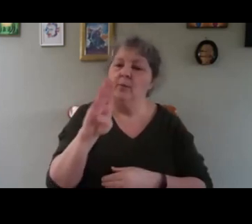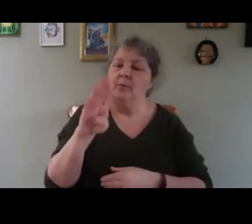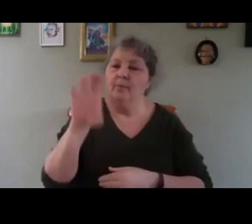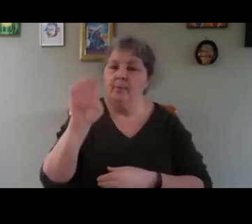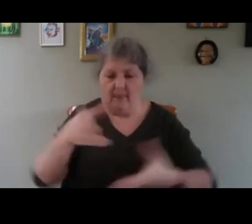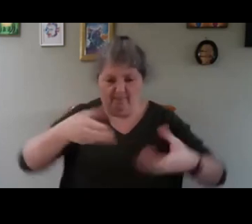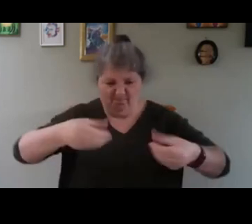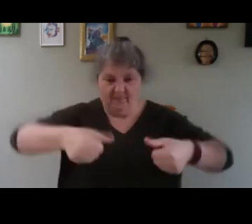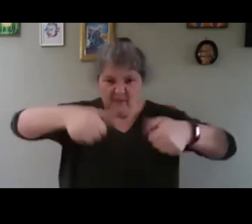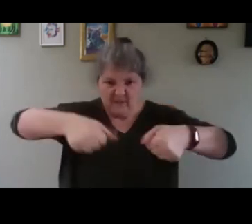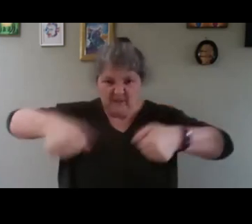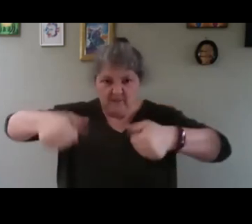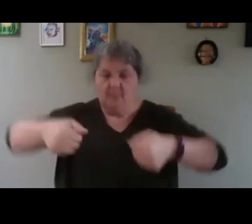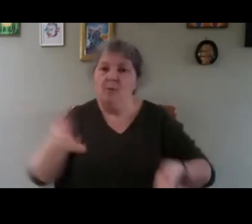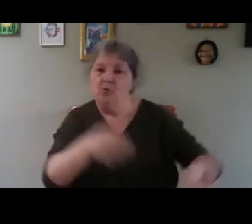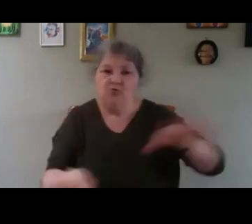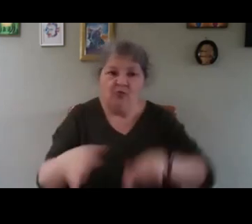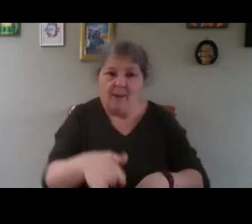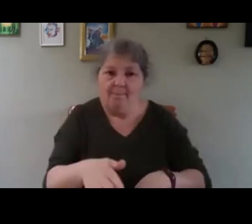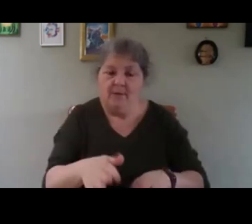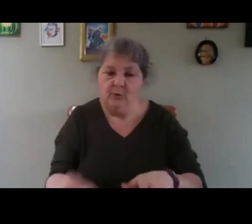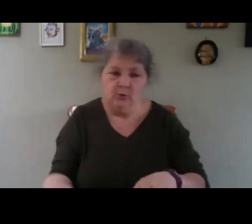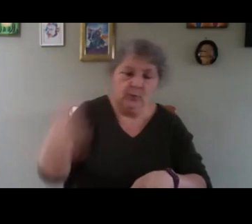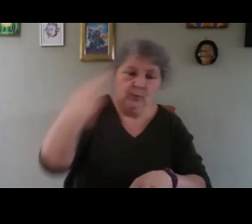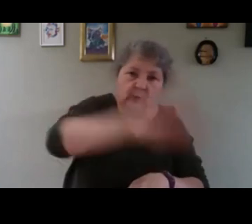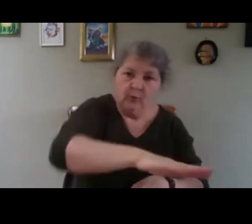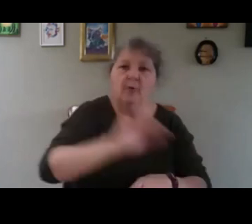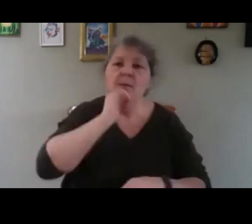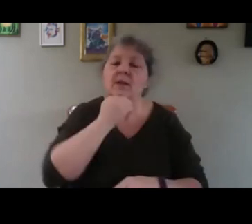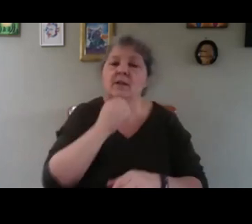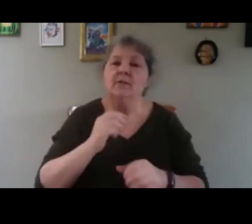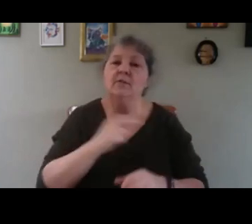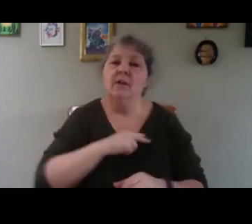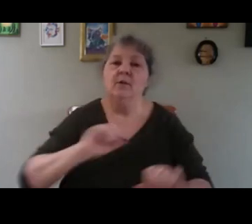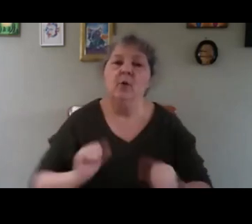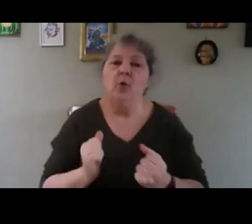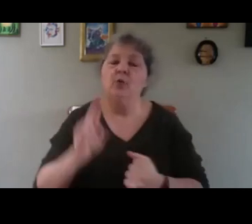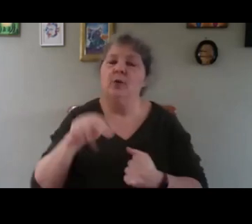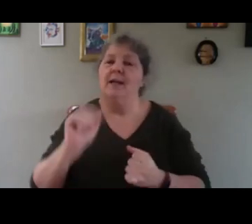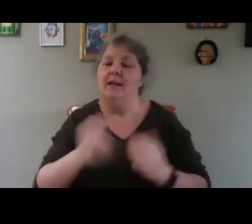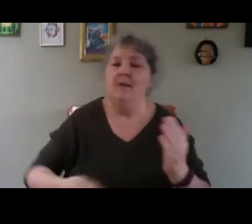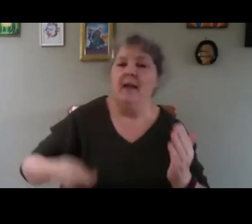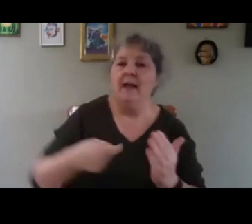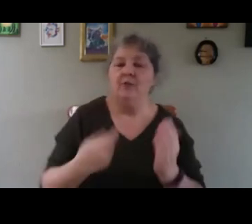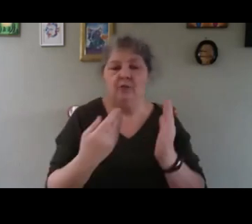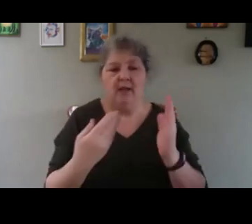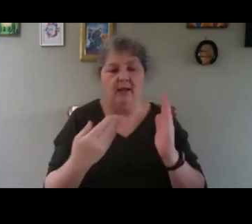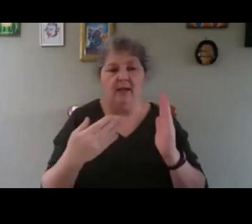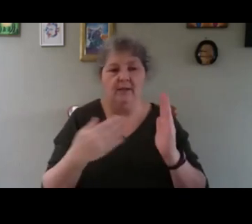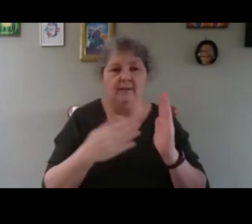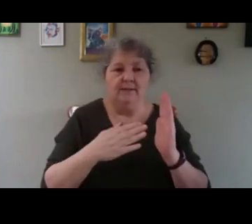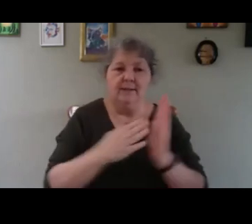the lid. If it's very cold, minus five, you can have that extra insulation on top.